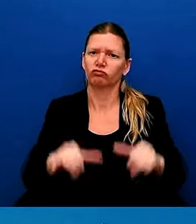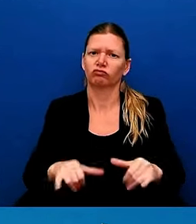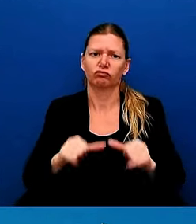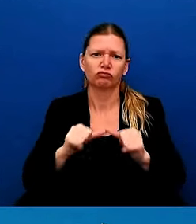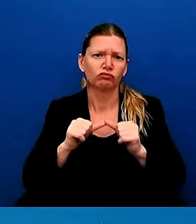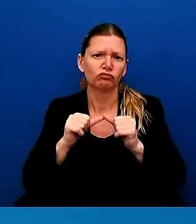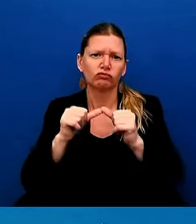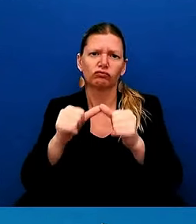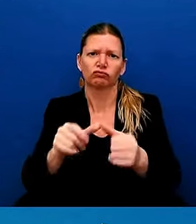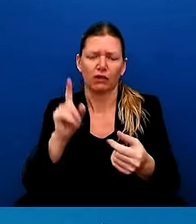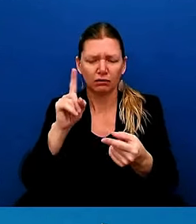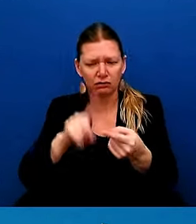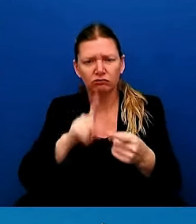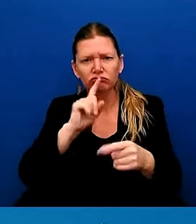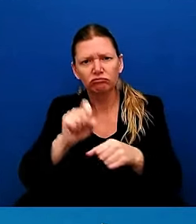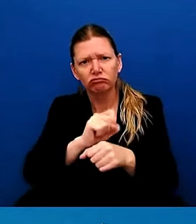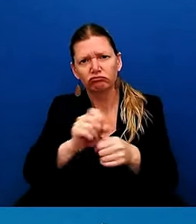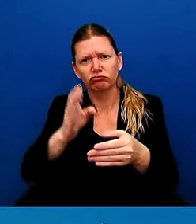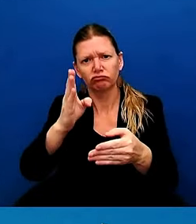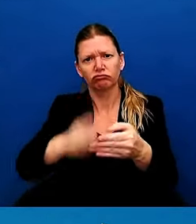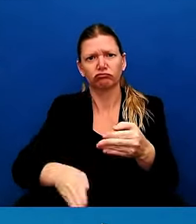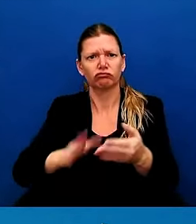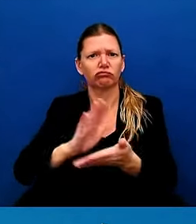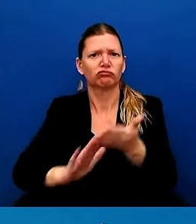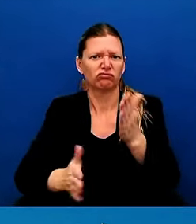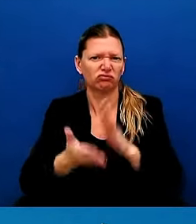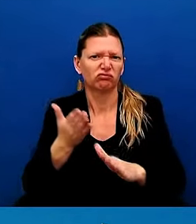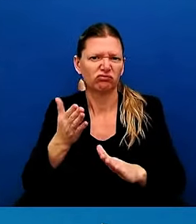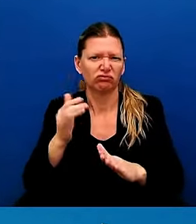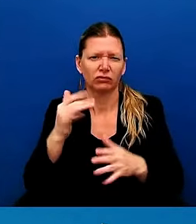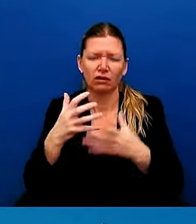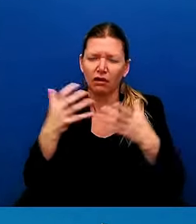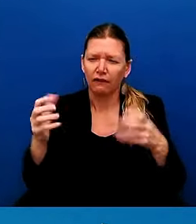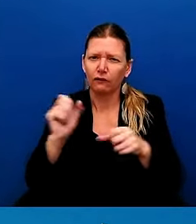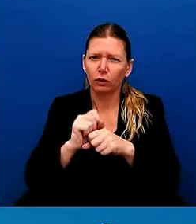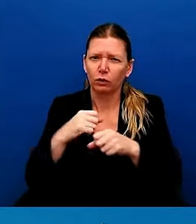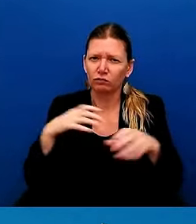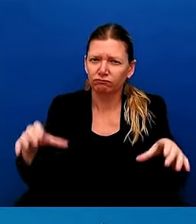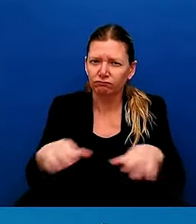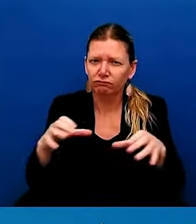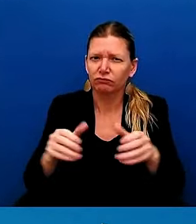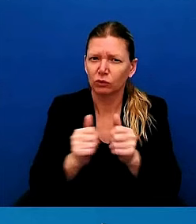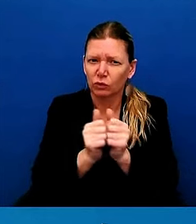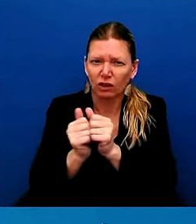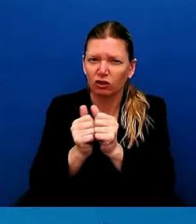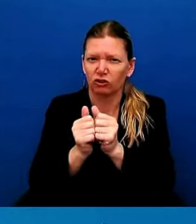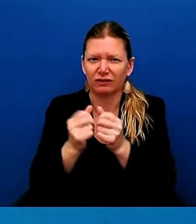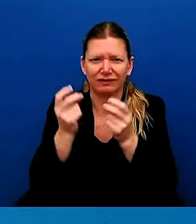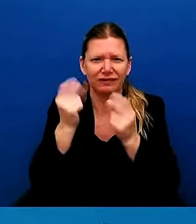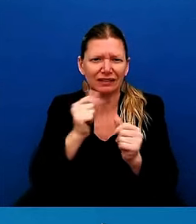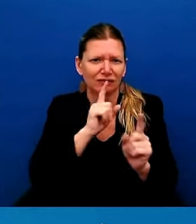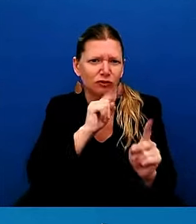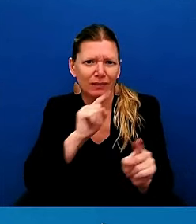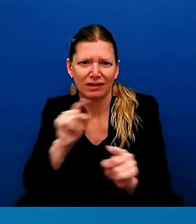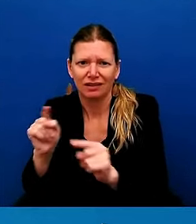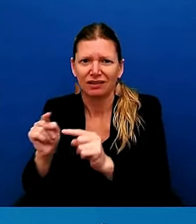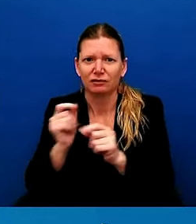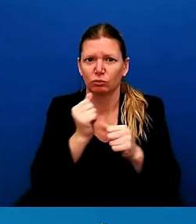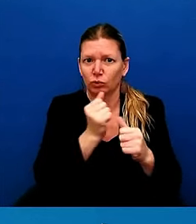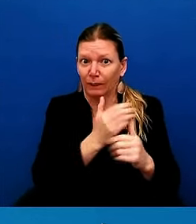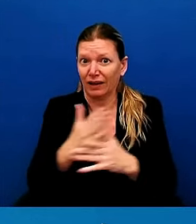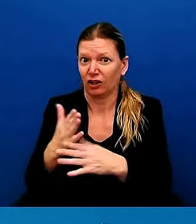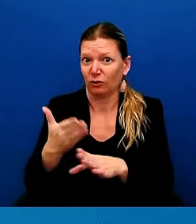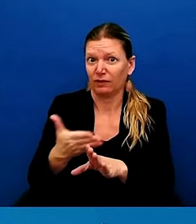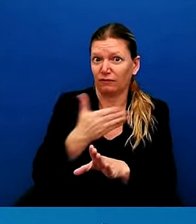the immediate response, well, preparation for, and then the immediate response after. But there's a lot of work that's going to need to happen